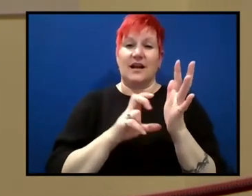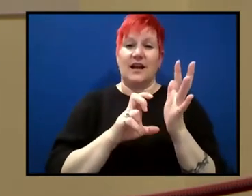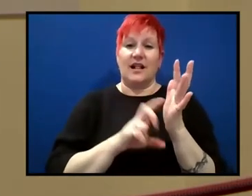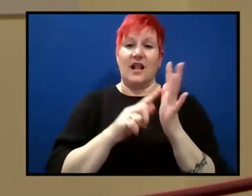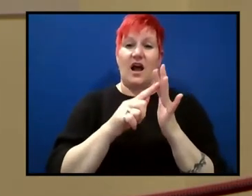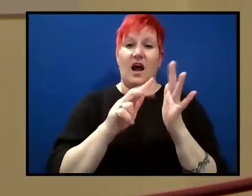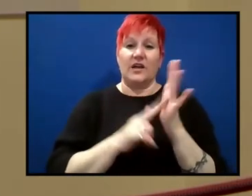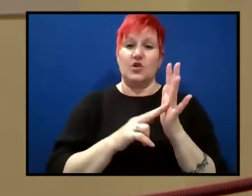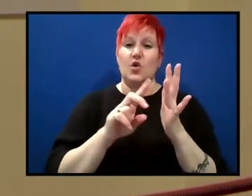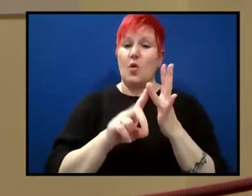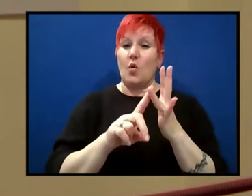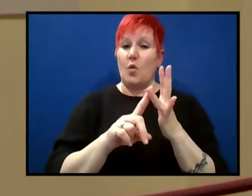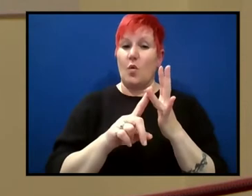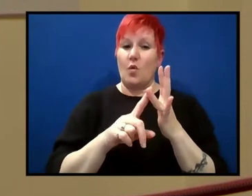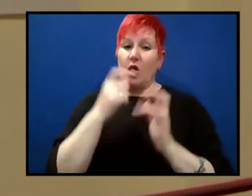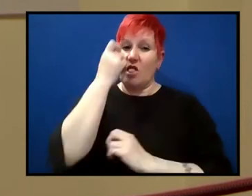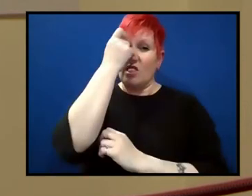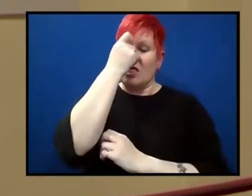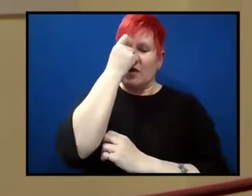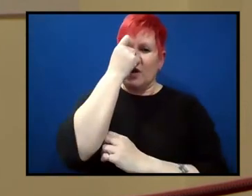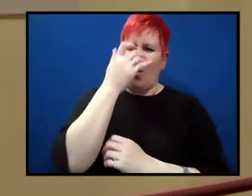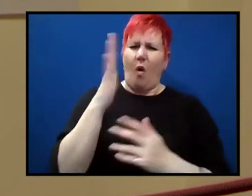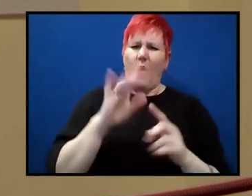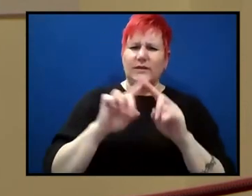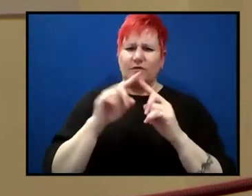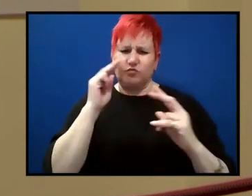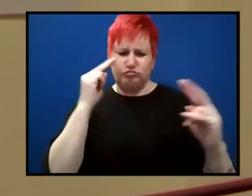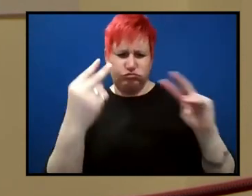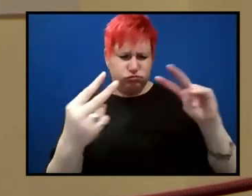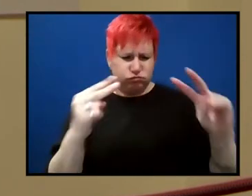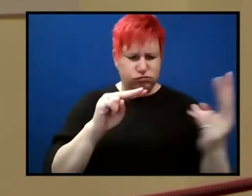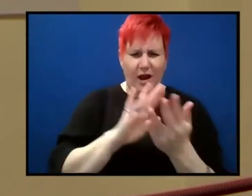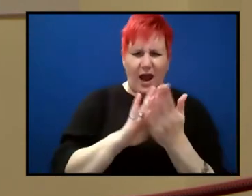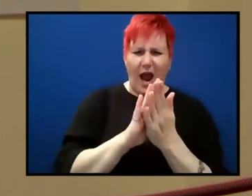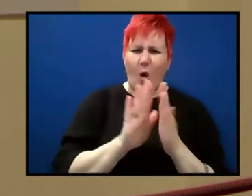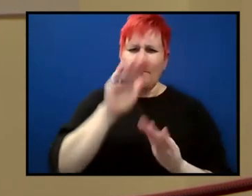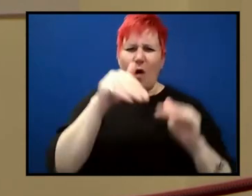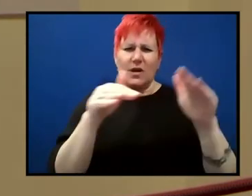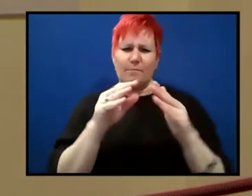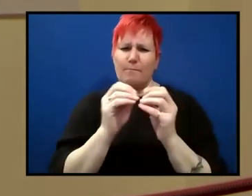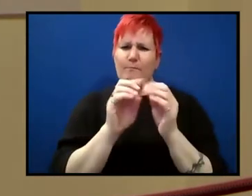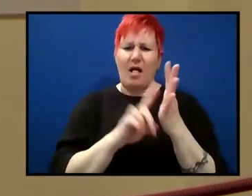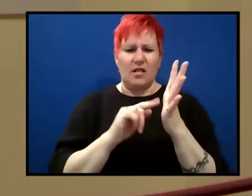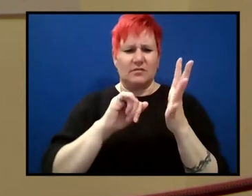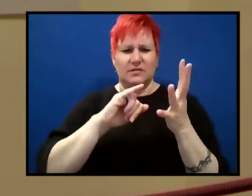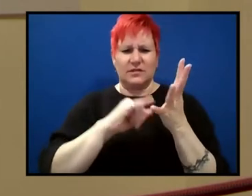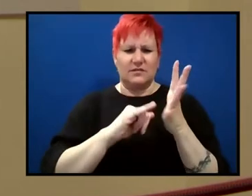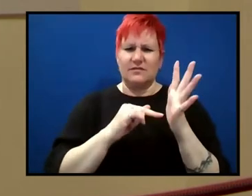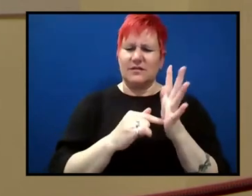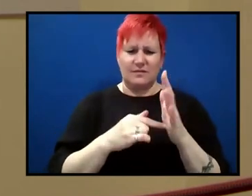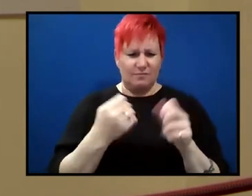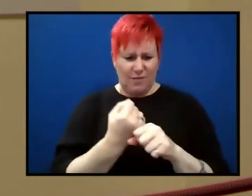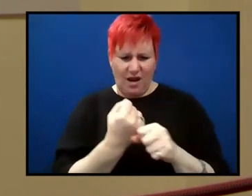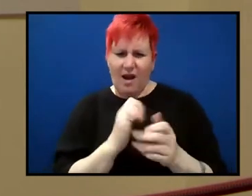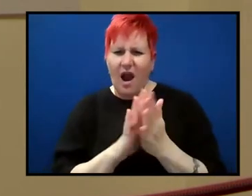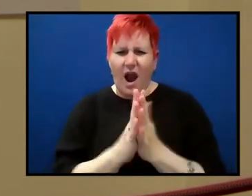put all of the observations together about how mountain belts were formed, from the sedimentary rocks that